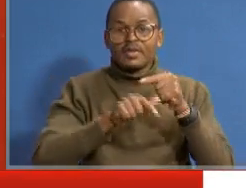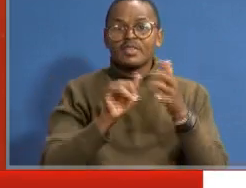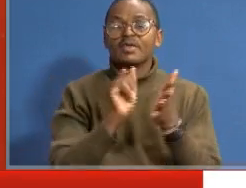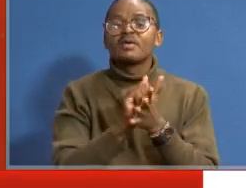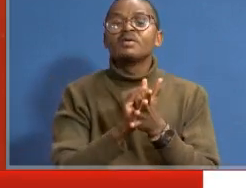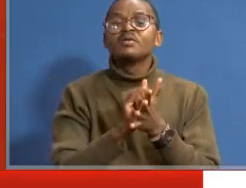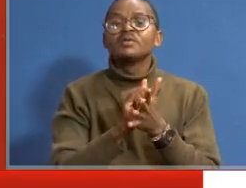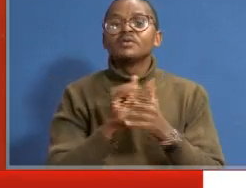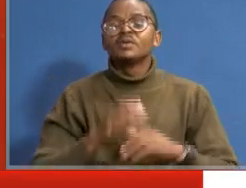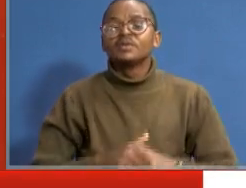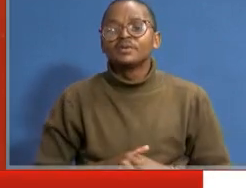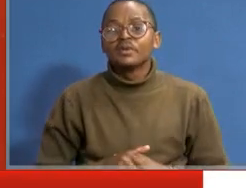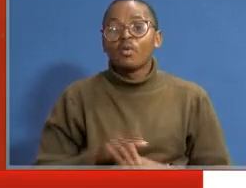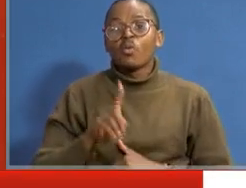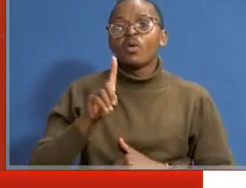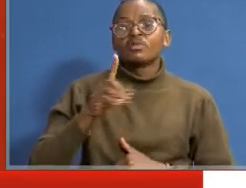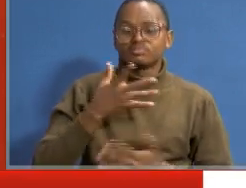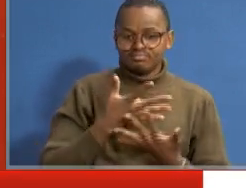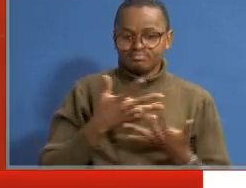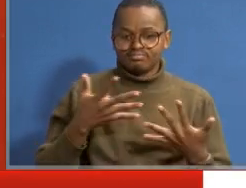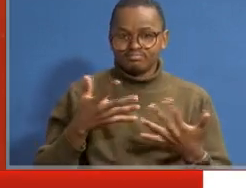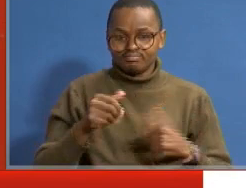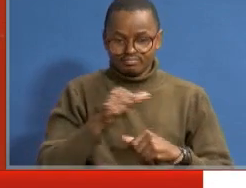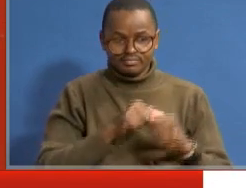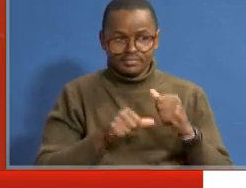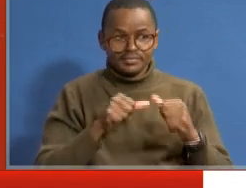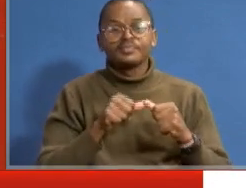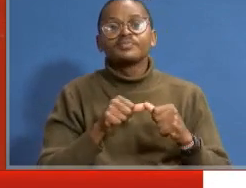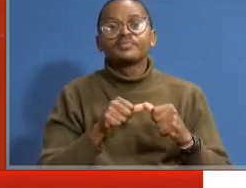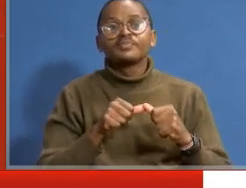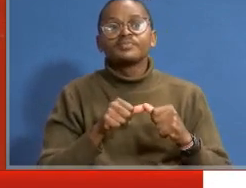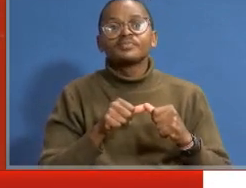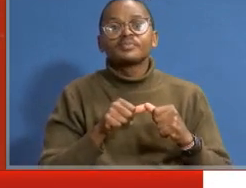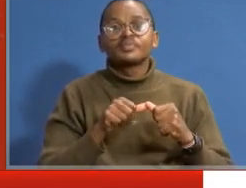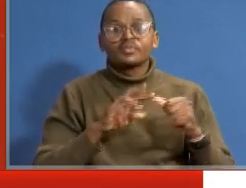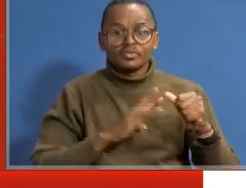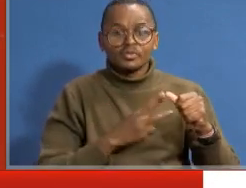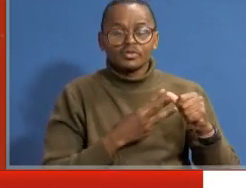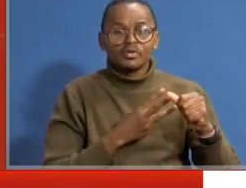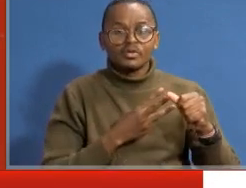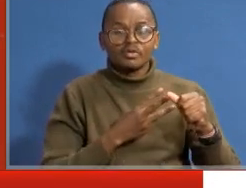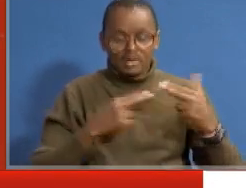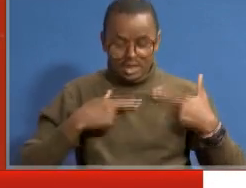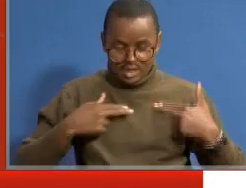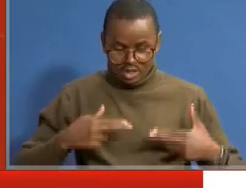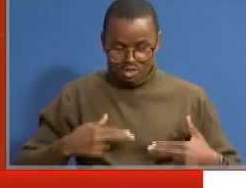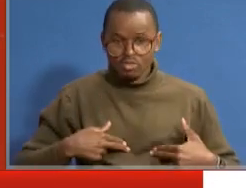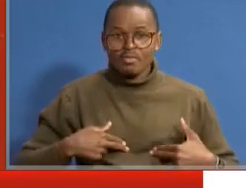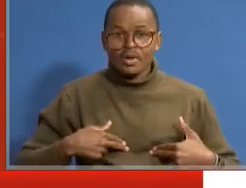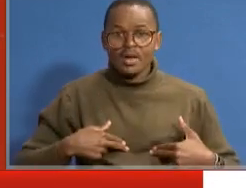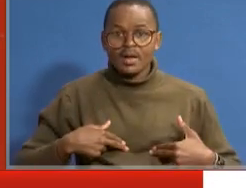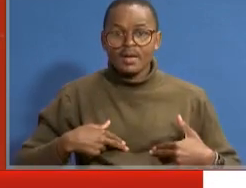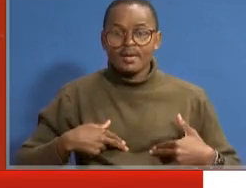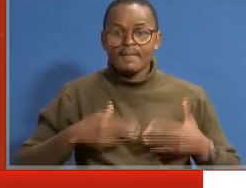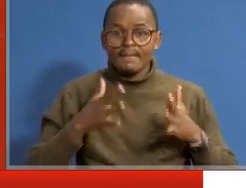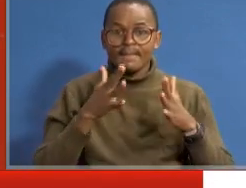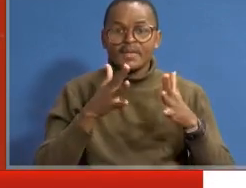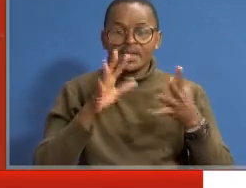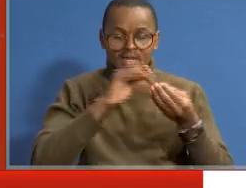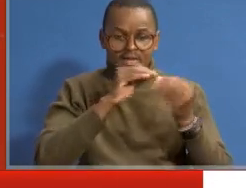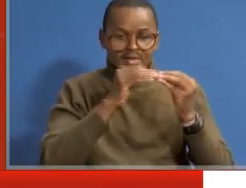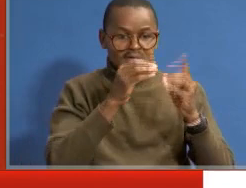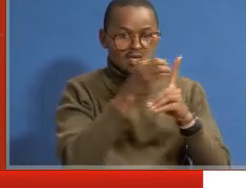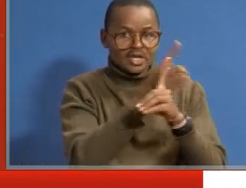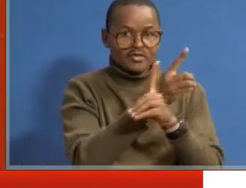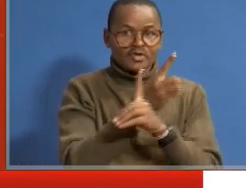Yeah. One of these things is about, you know, we are human beings, and all of us, are created in